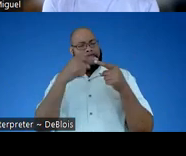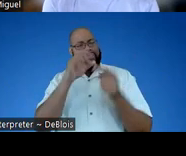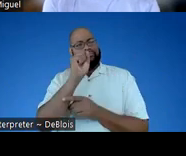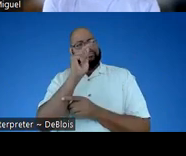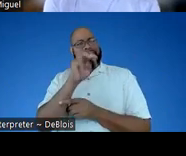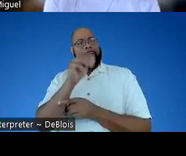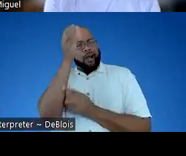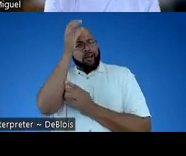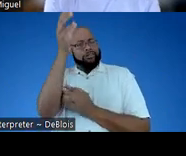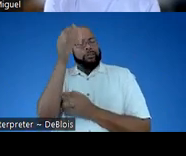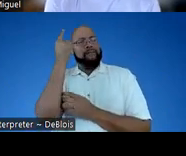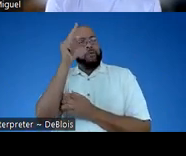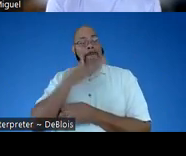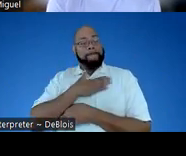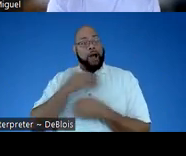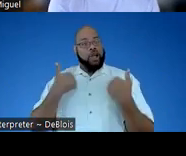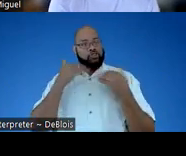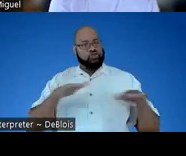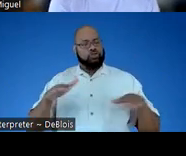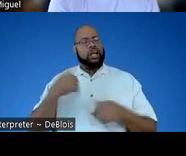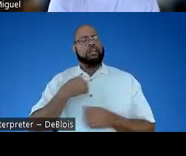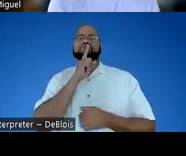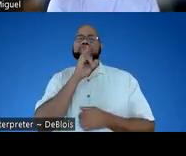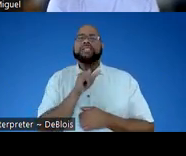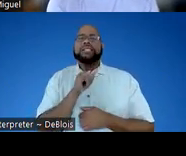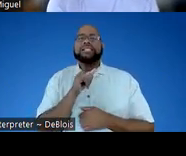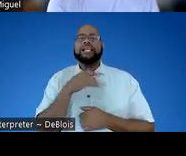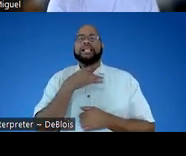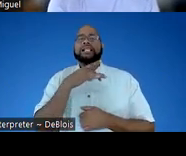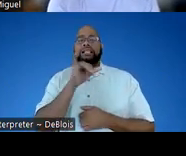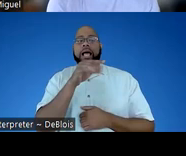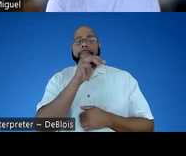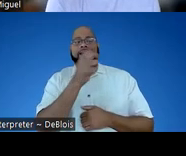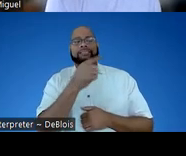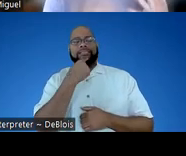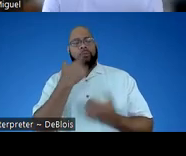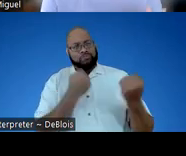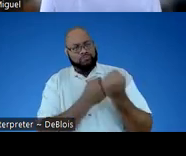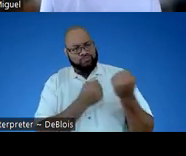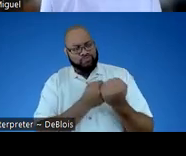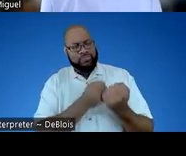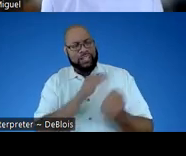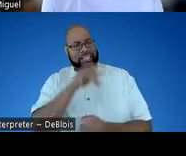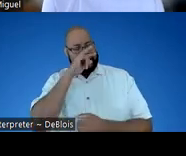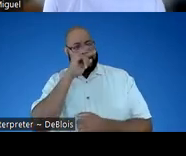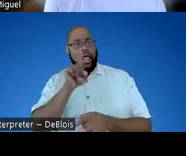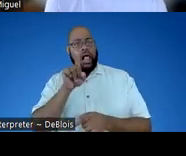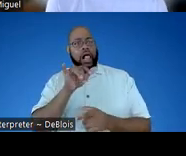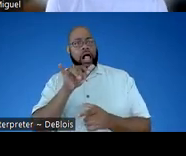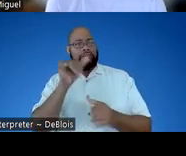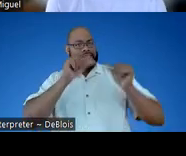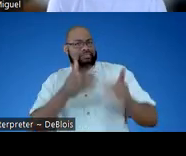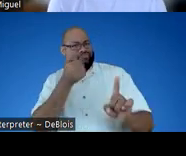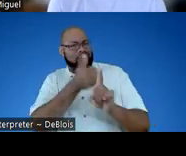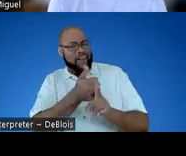concepts for my young children. I just really, like Megan said, I want to echo little kids are like little scientists and